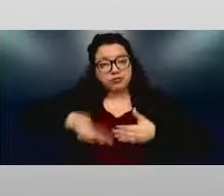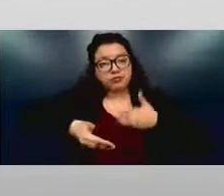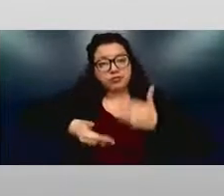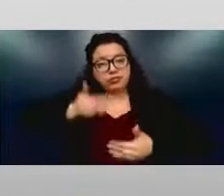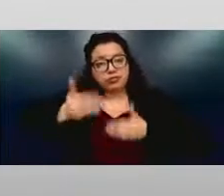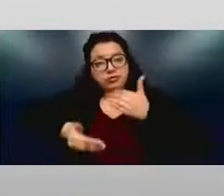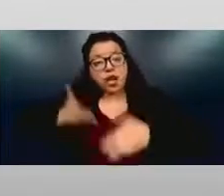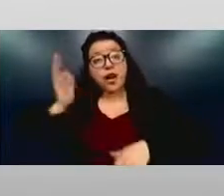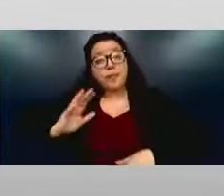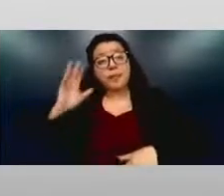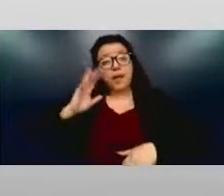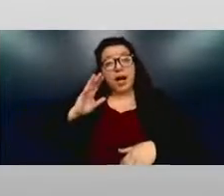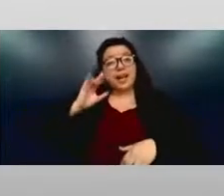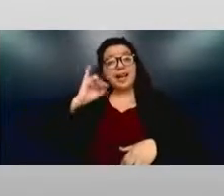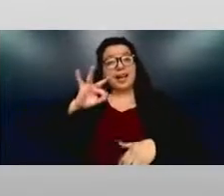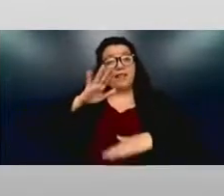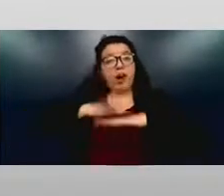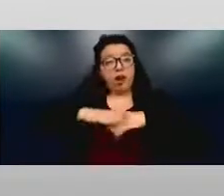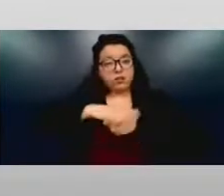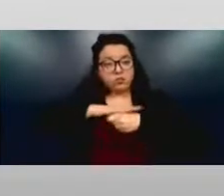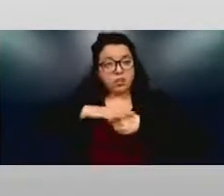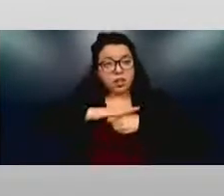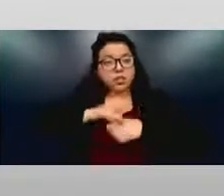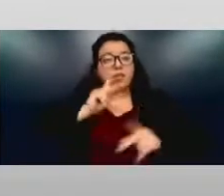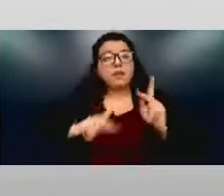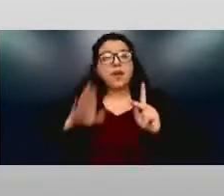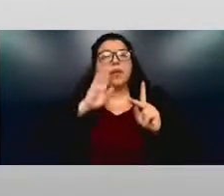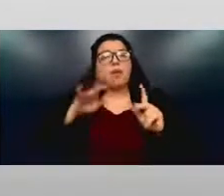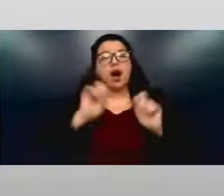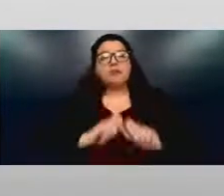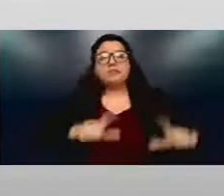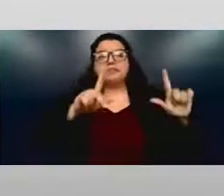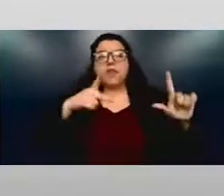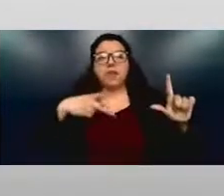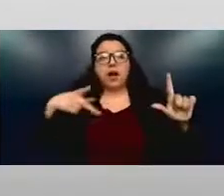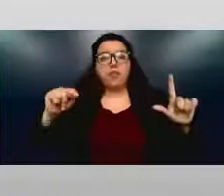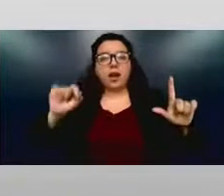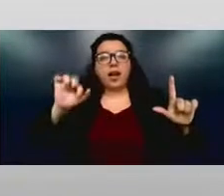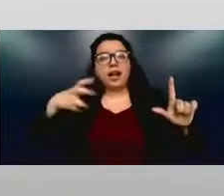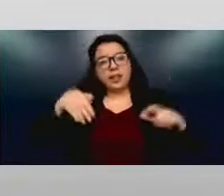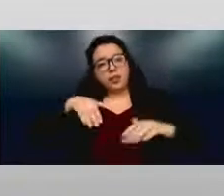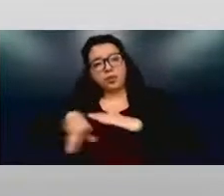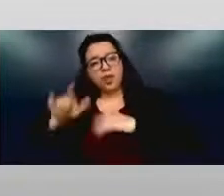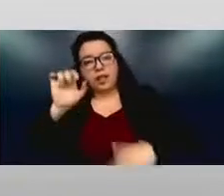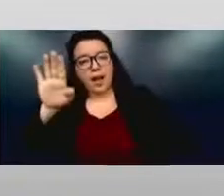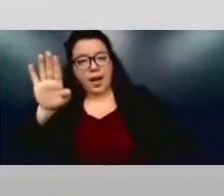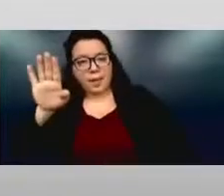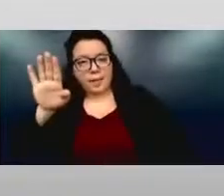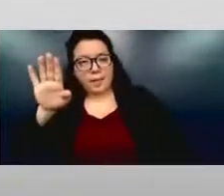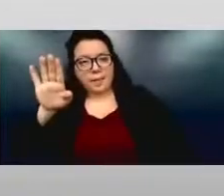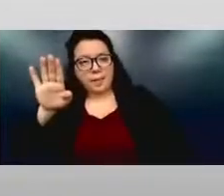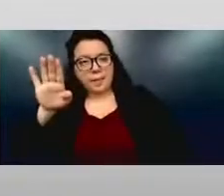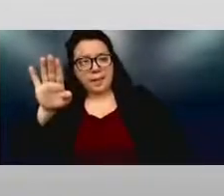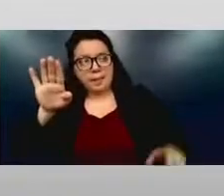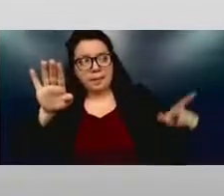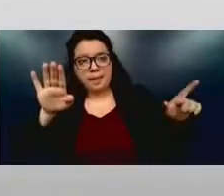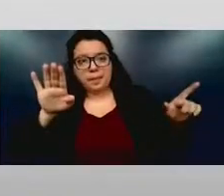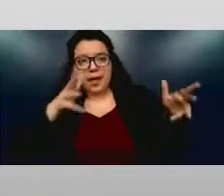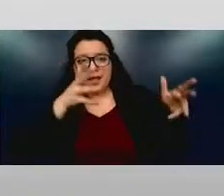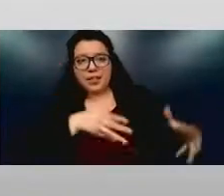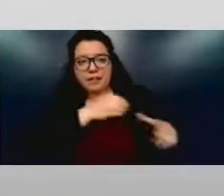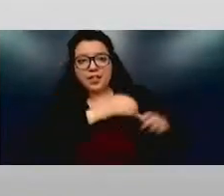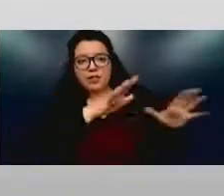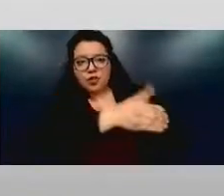on site, where they put something on the PowerPoint, you know, and then they'd go into the lab from there and make sure there's a handout that has very